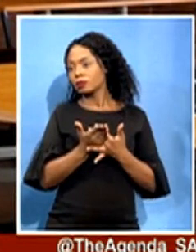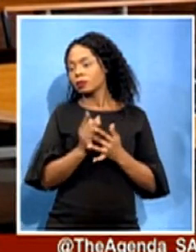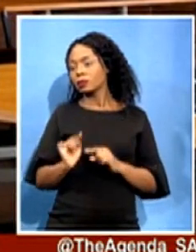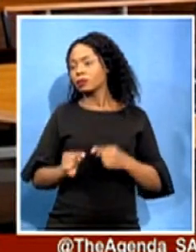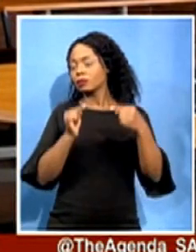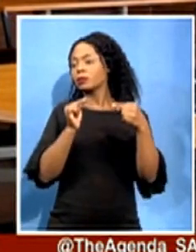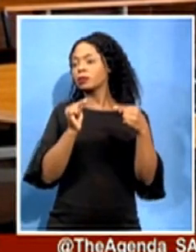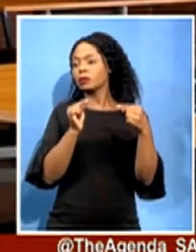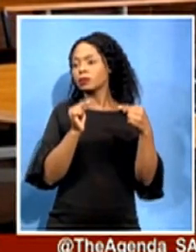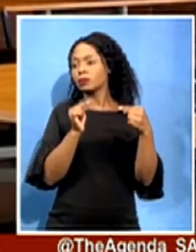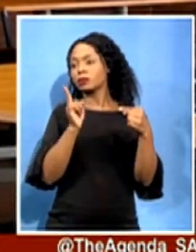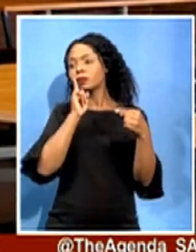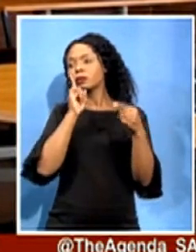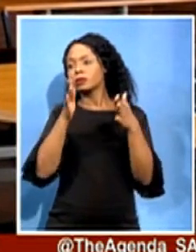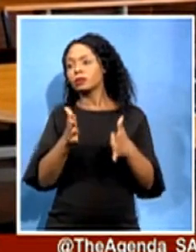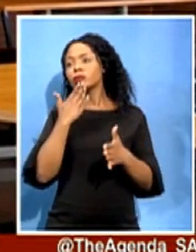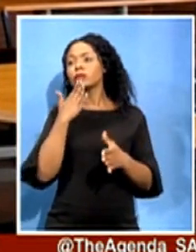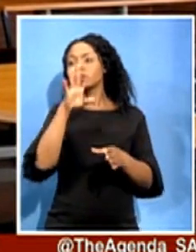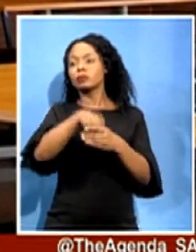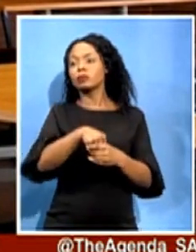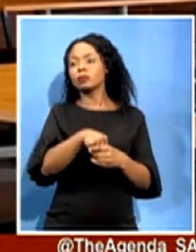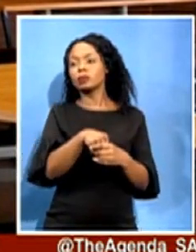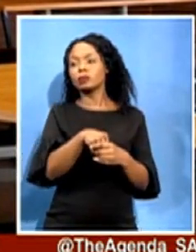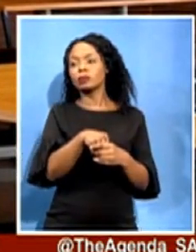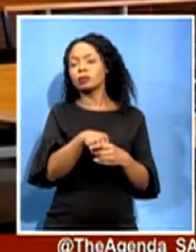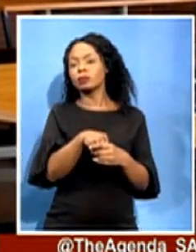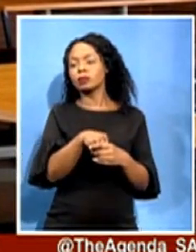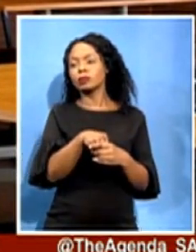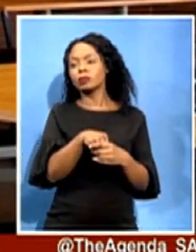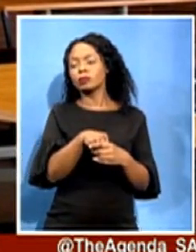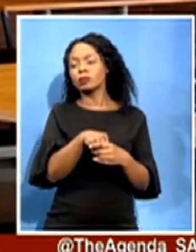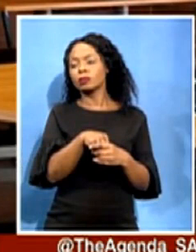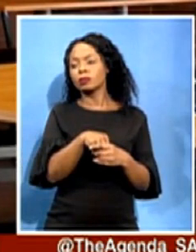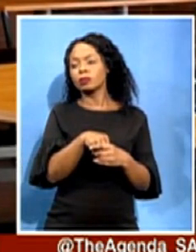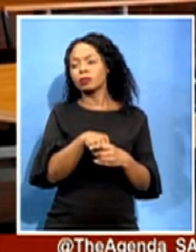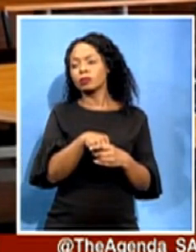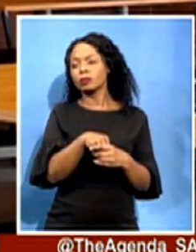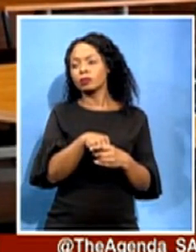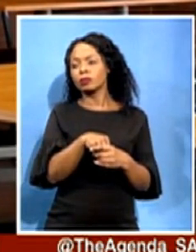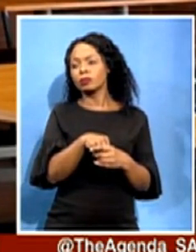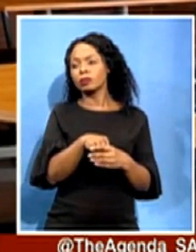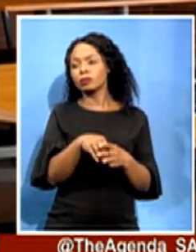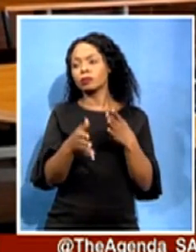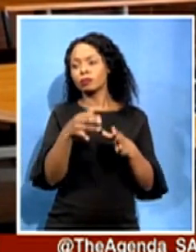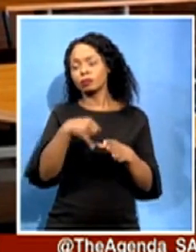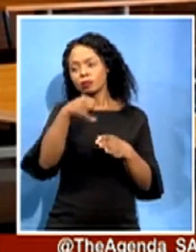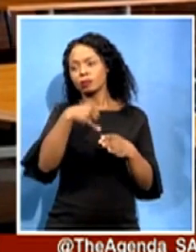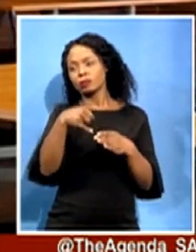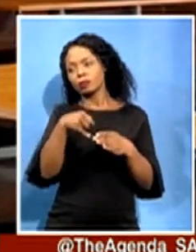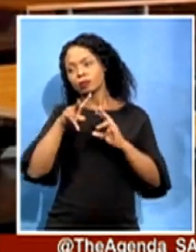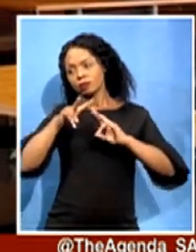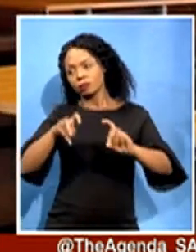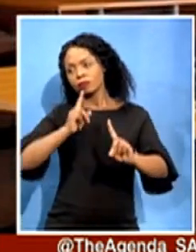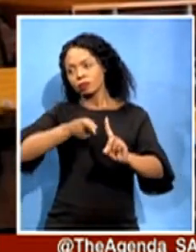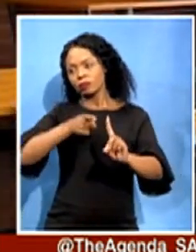its own action by way of internal disciplinary action, but public money has been spent. will at least there be